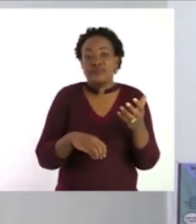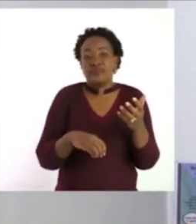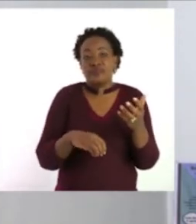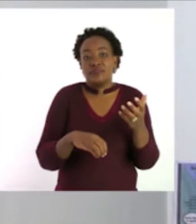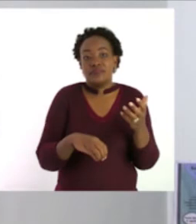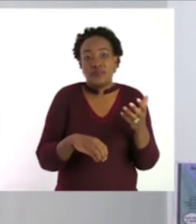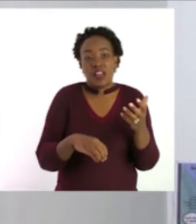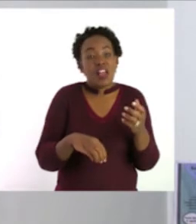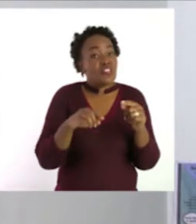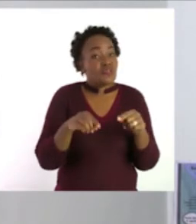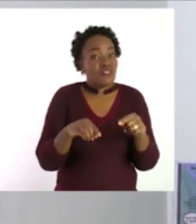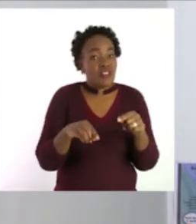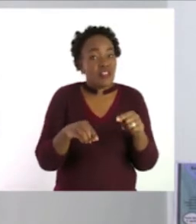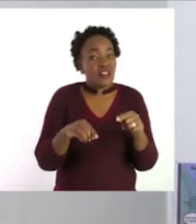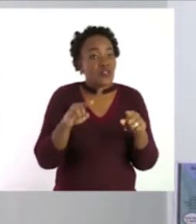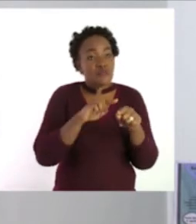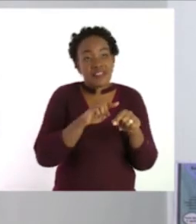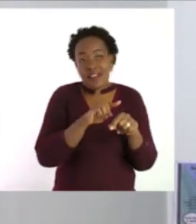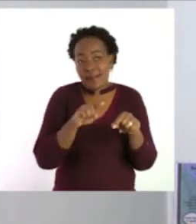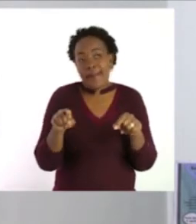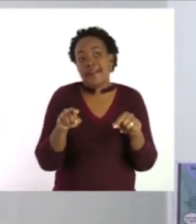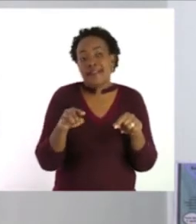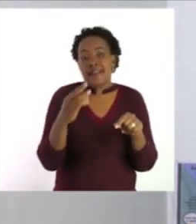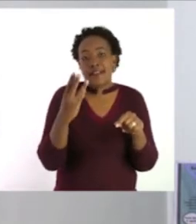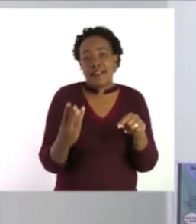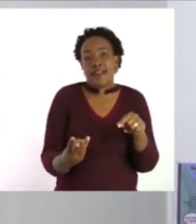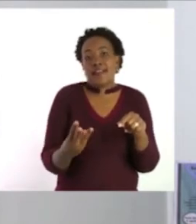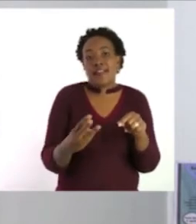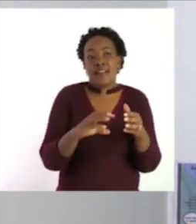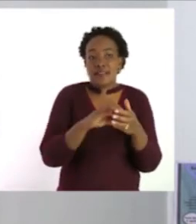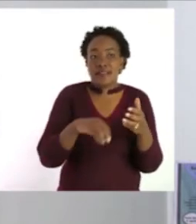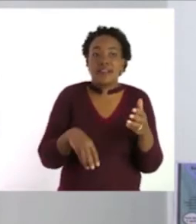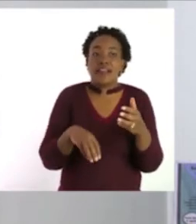Which means minus three points.